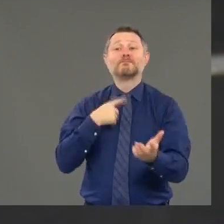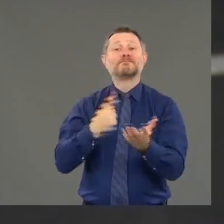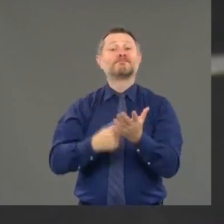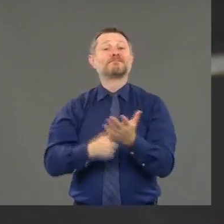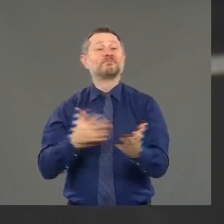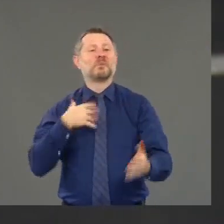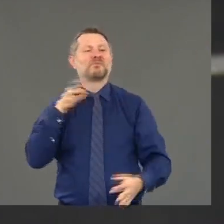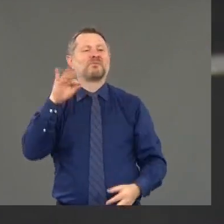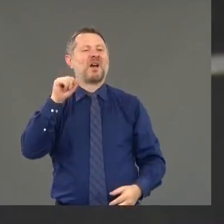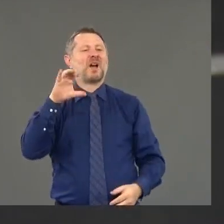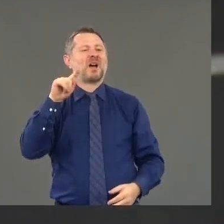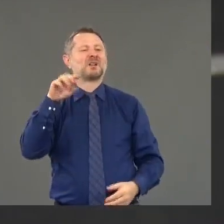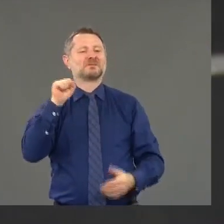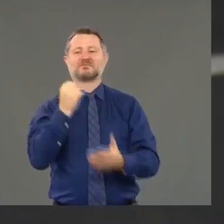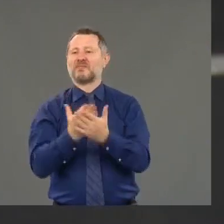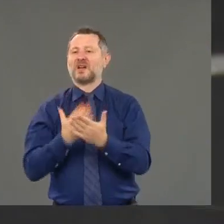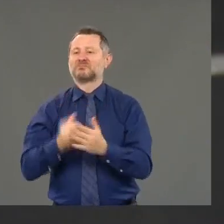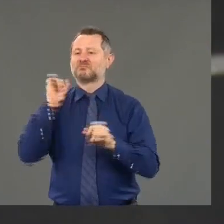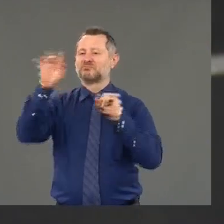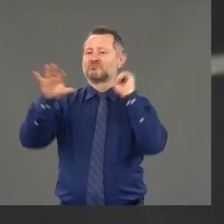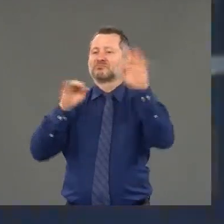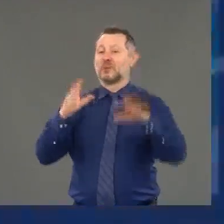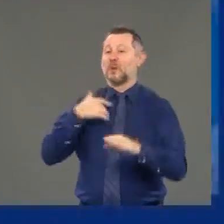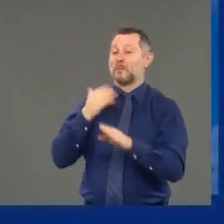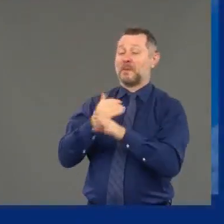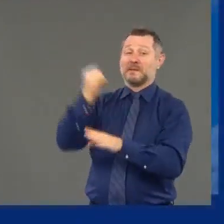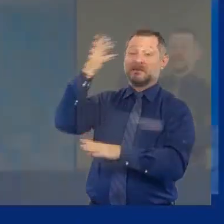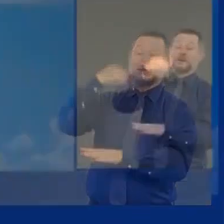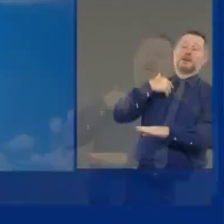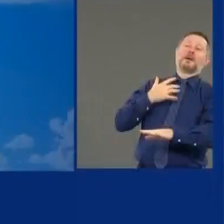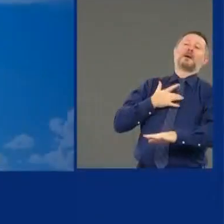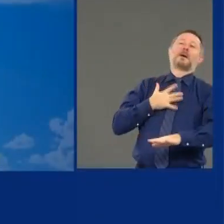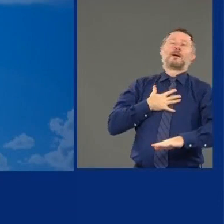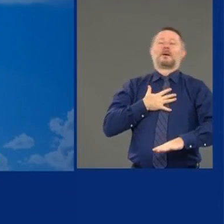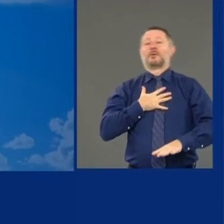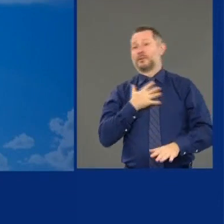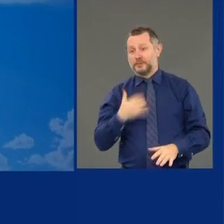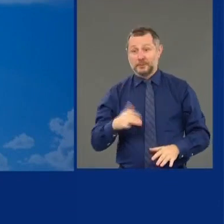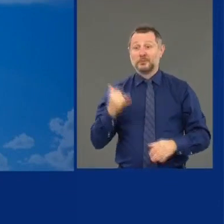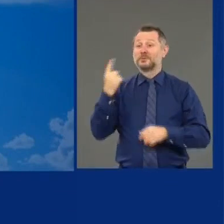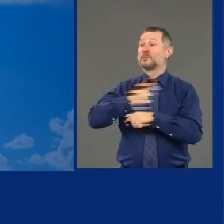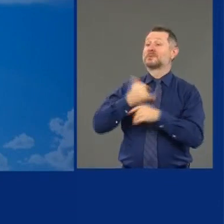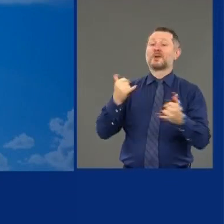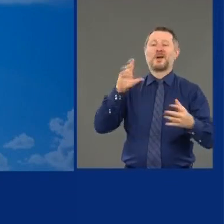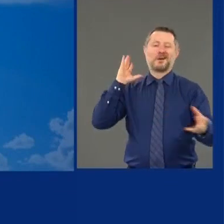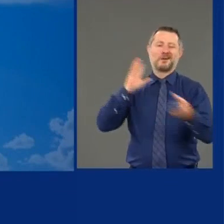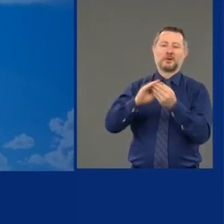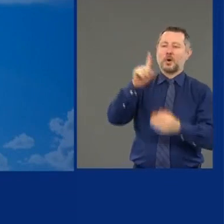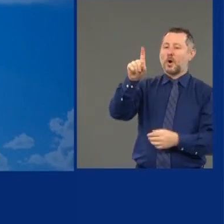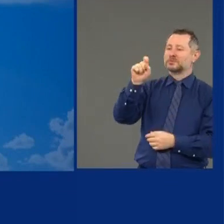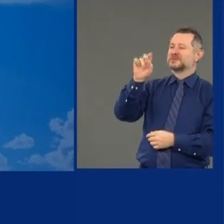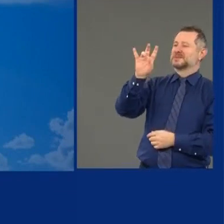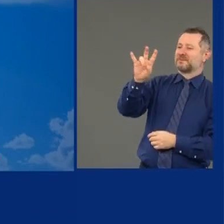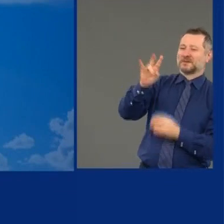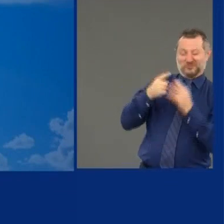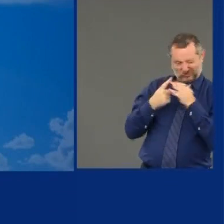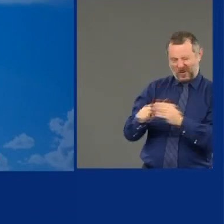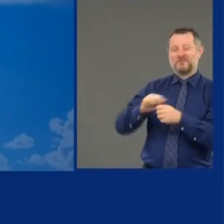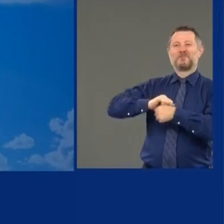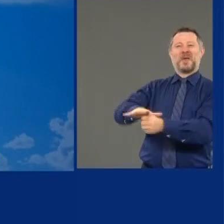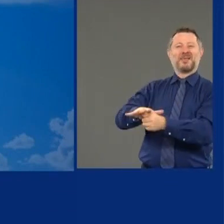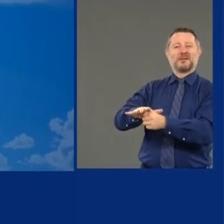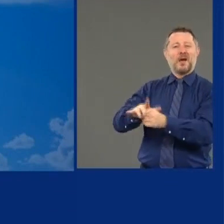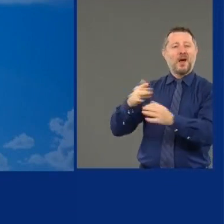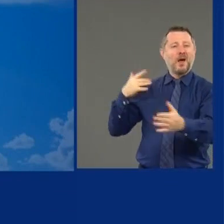before the sun melts us here today. Today is day 107 since the COVID crisis